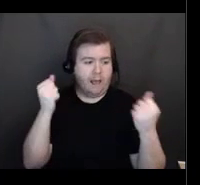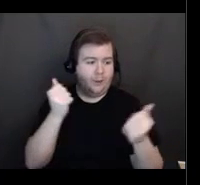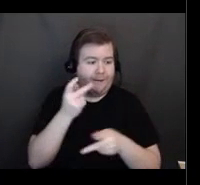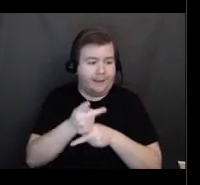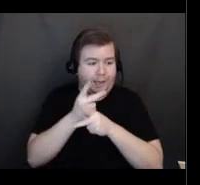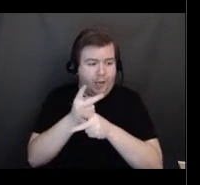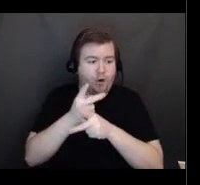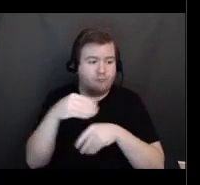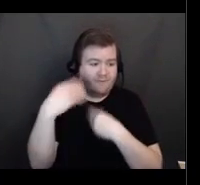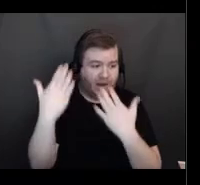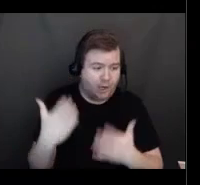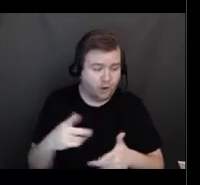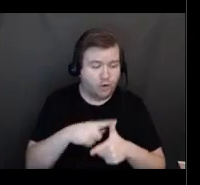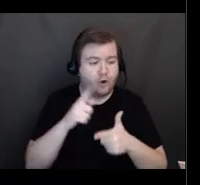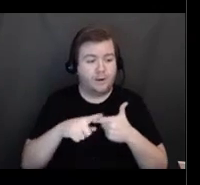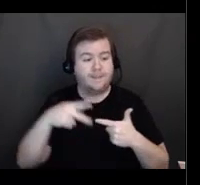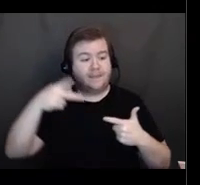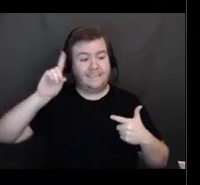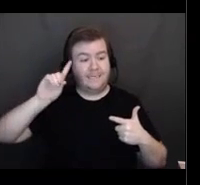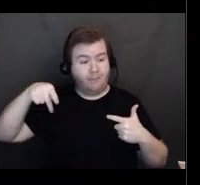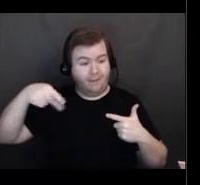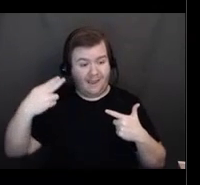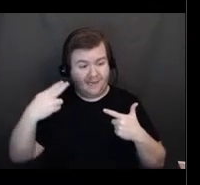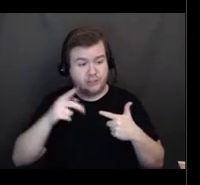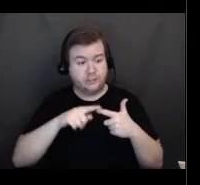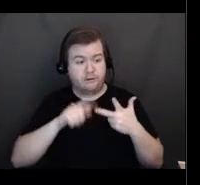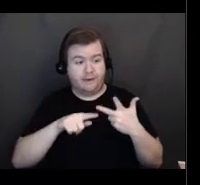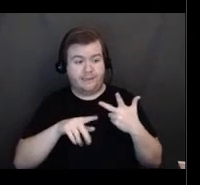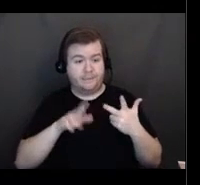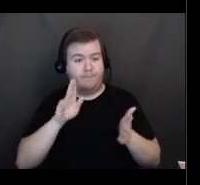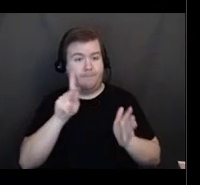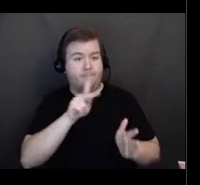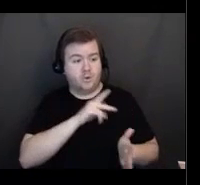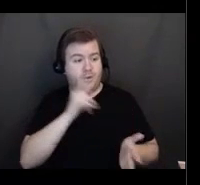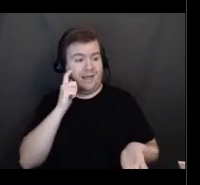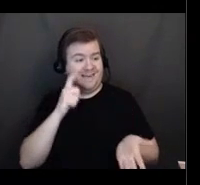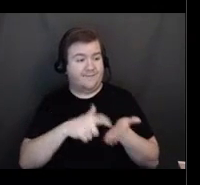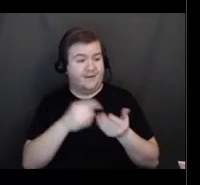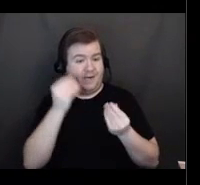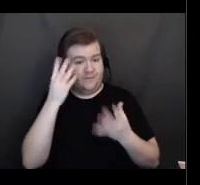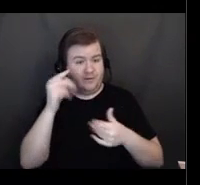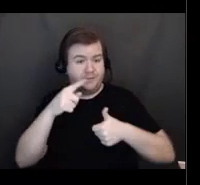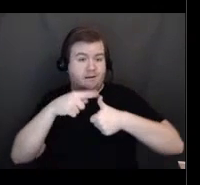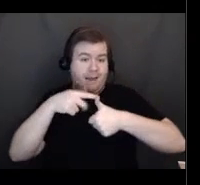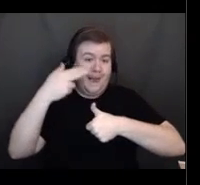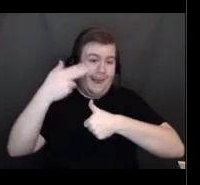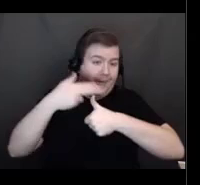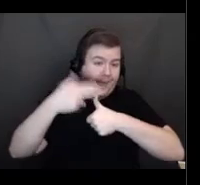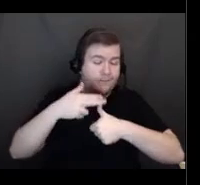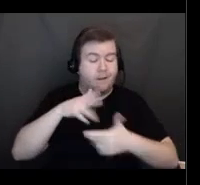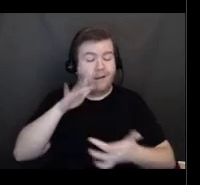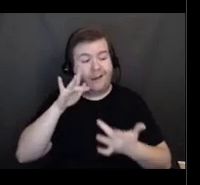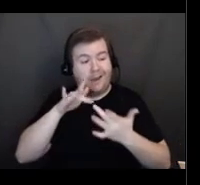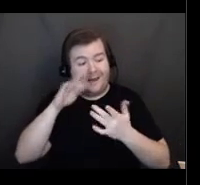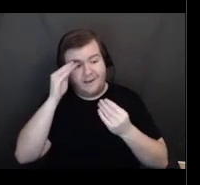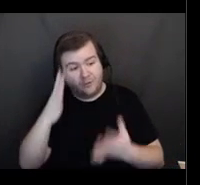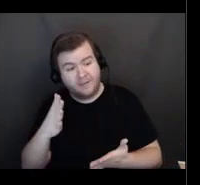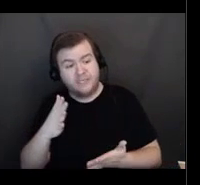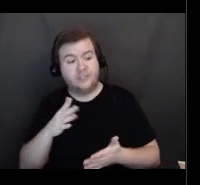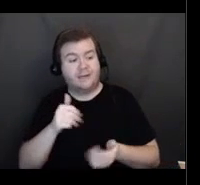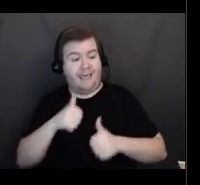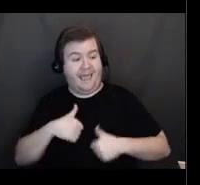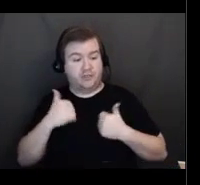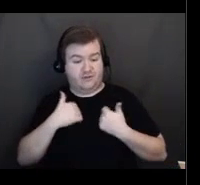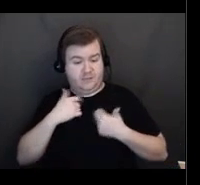and personal identifying information such as your name, contact information and address will be